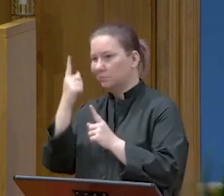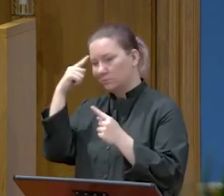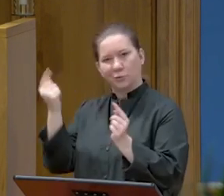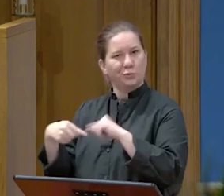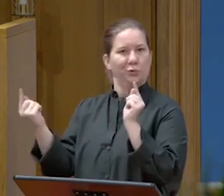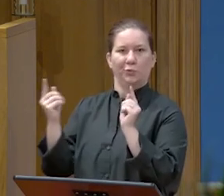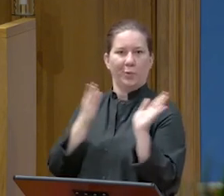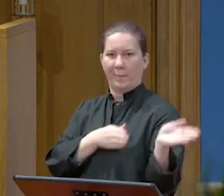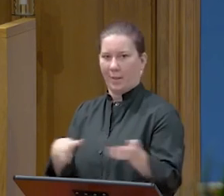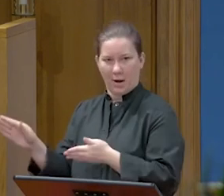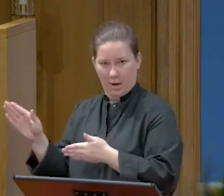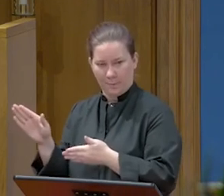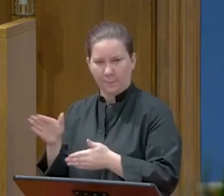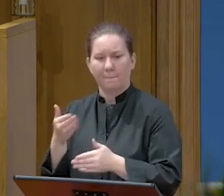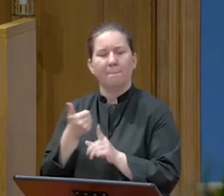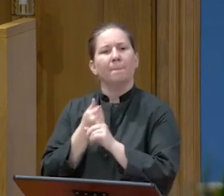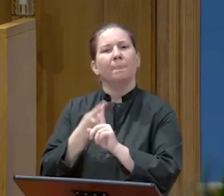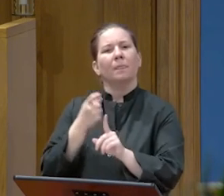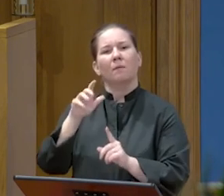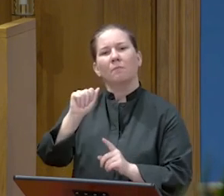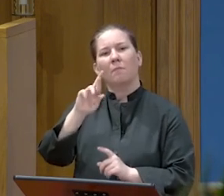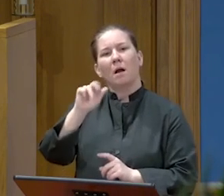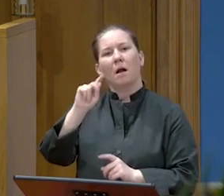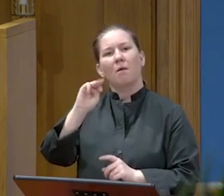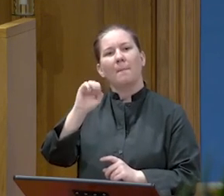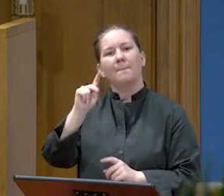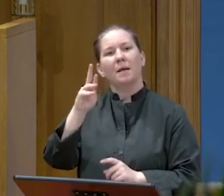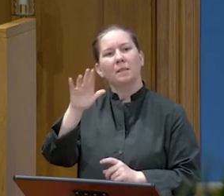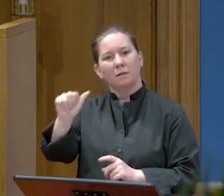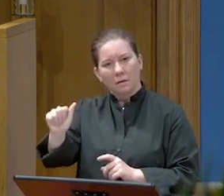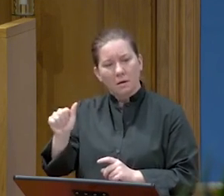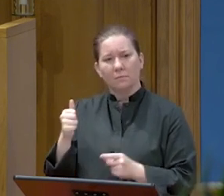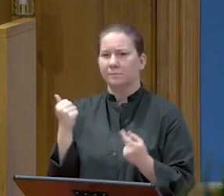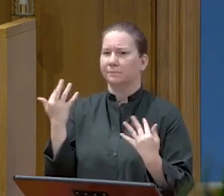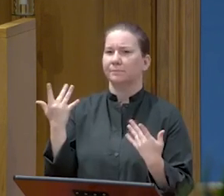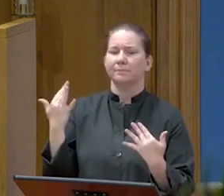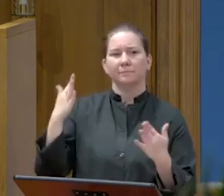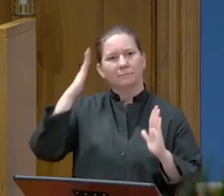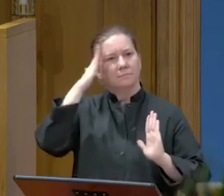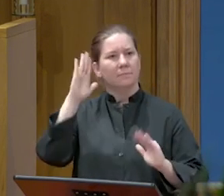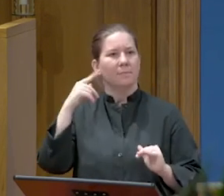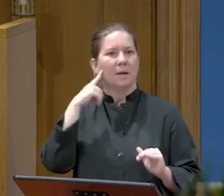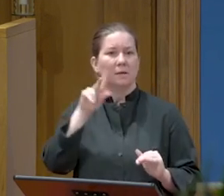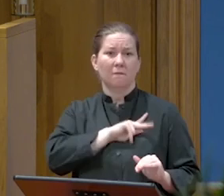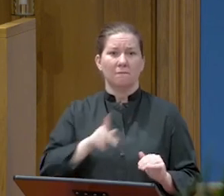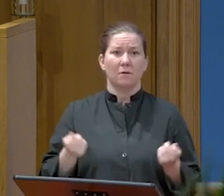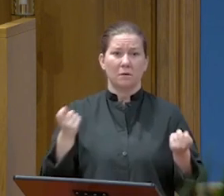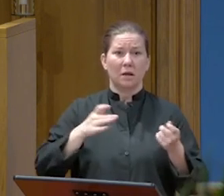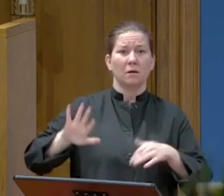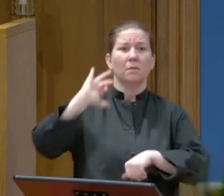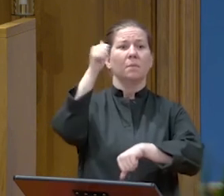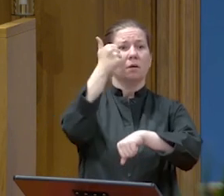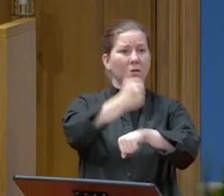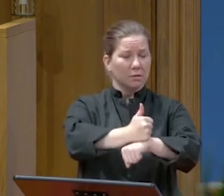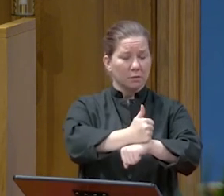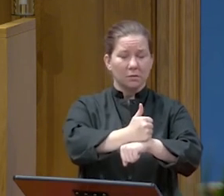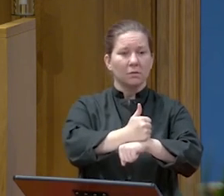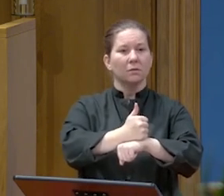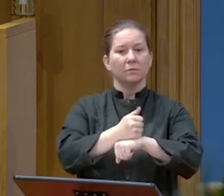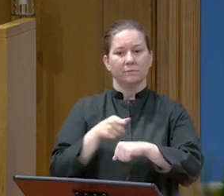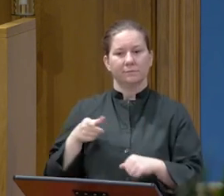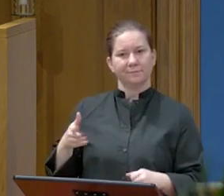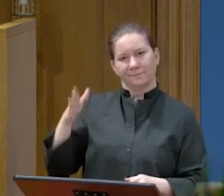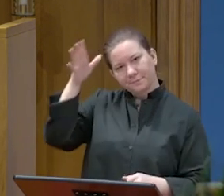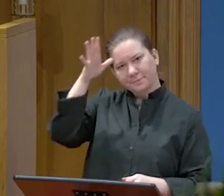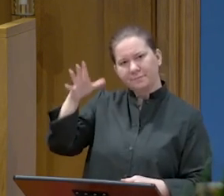He came from the Jewish town of Arimathea and he was waiting expectantly for the kingdom of God. This man